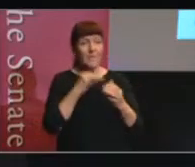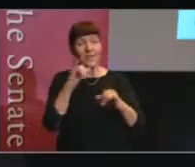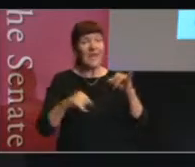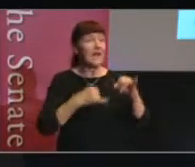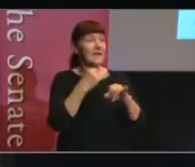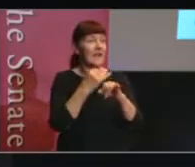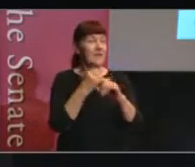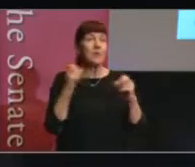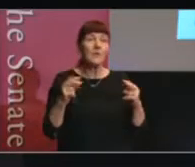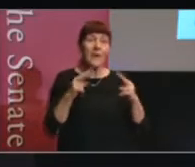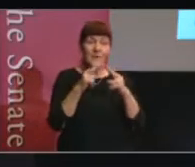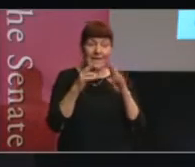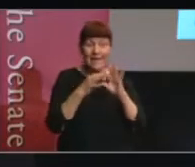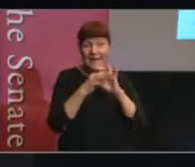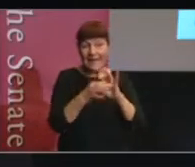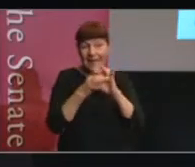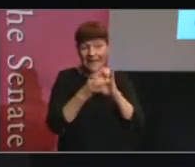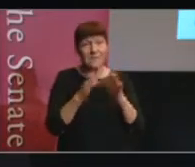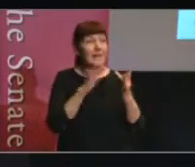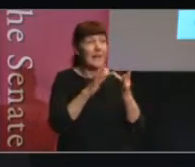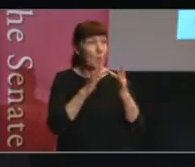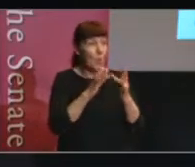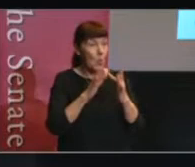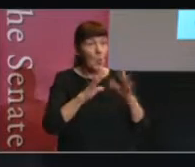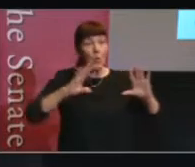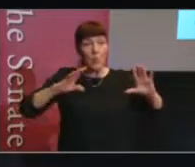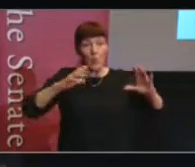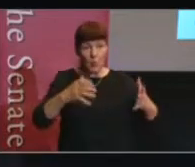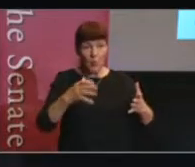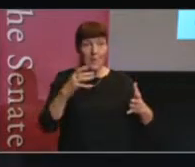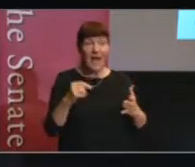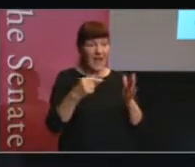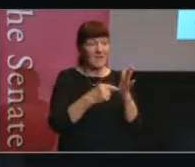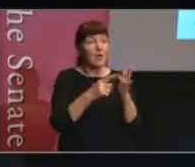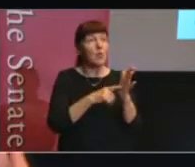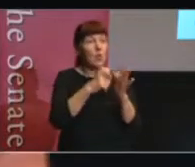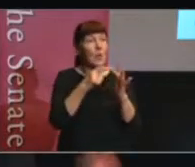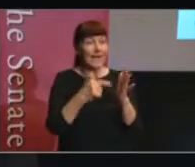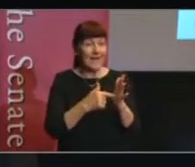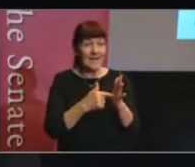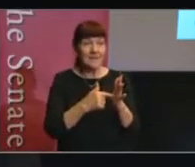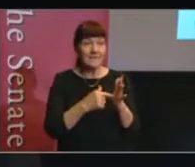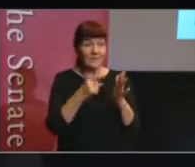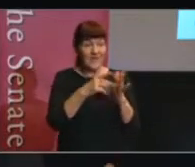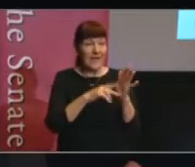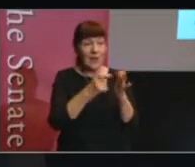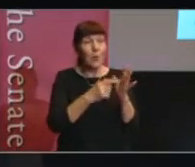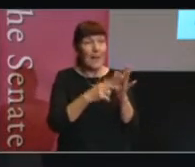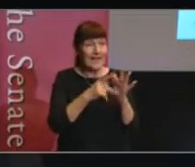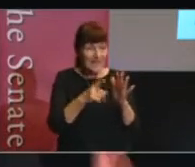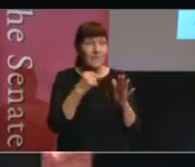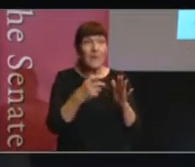Network has developed a toolkit for this now, interactive toolkit, that could be a starting point to take away to your